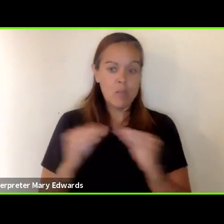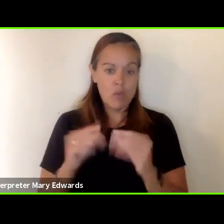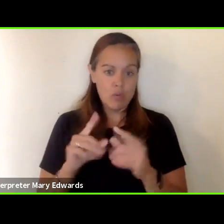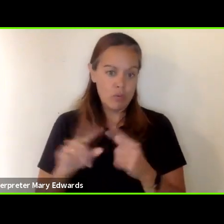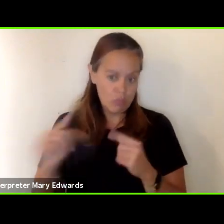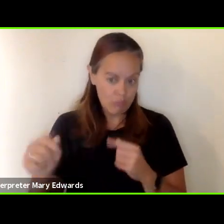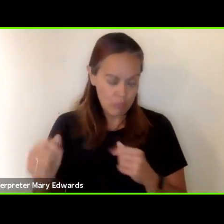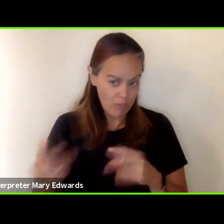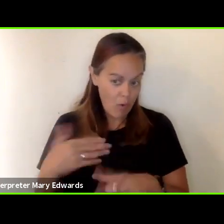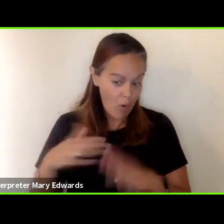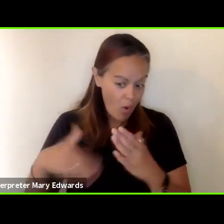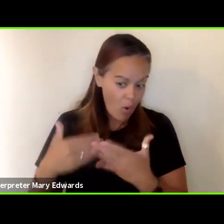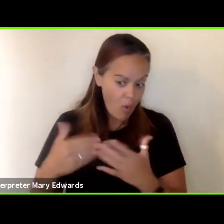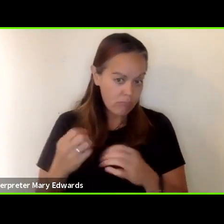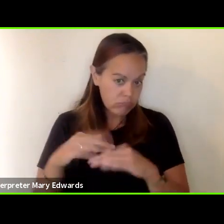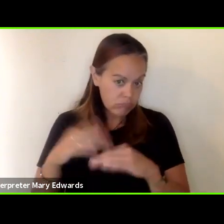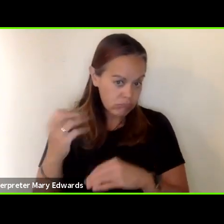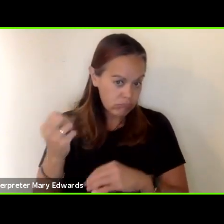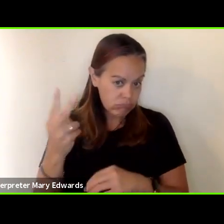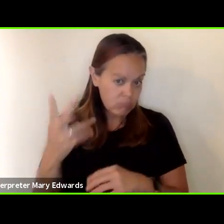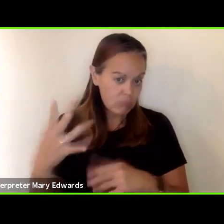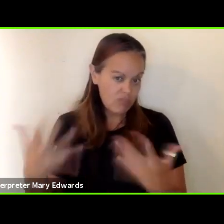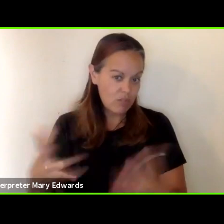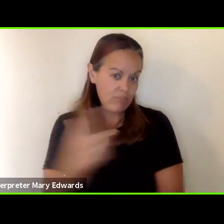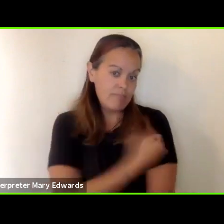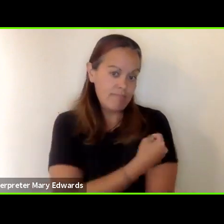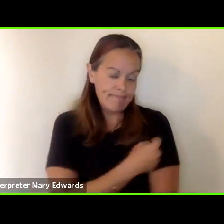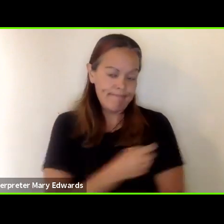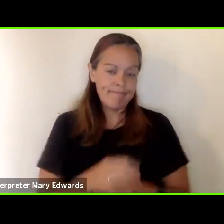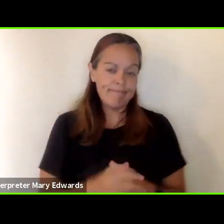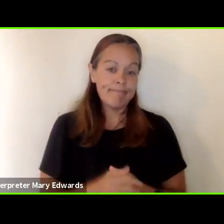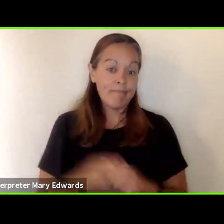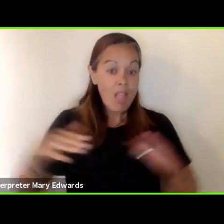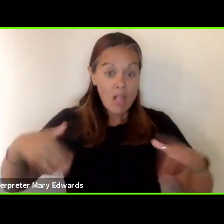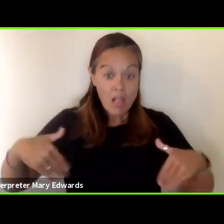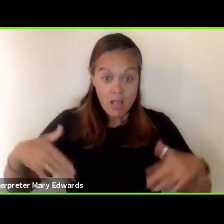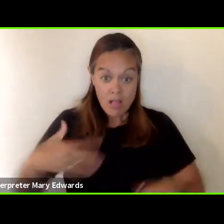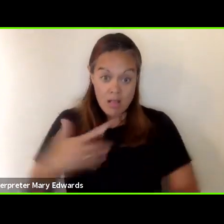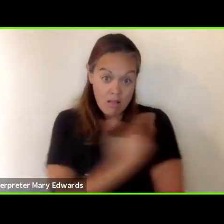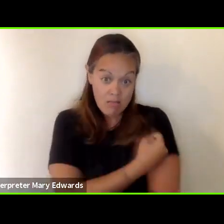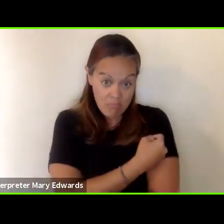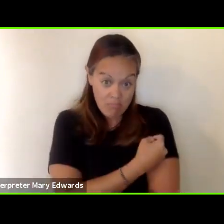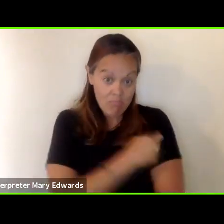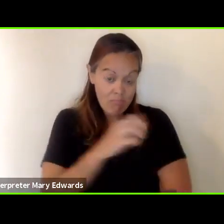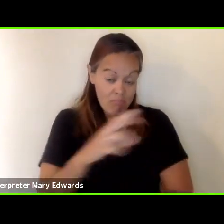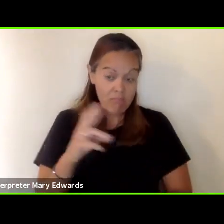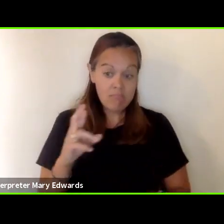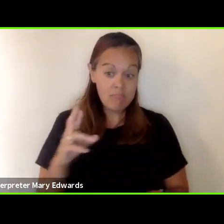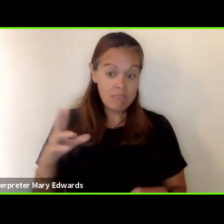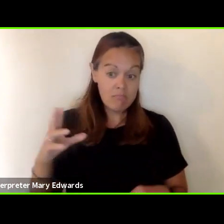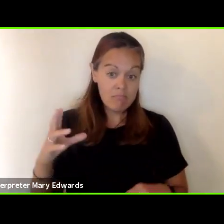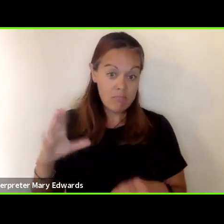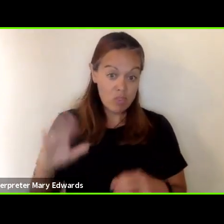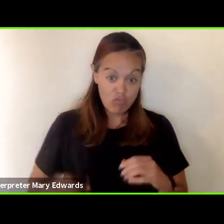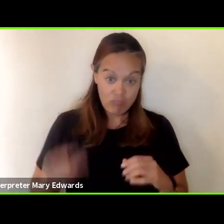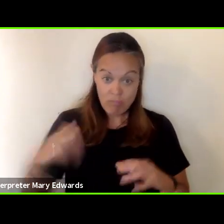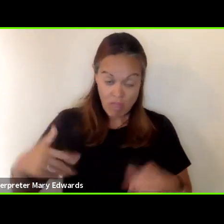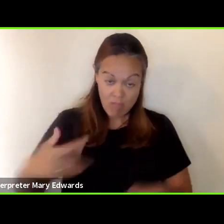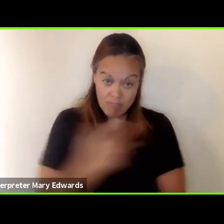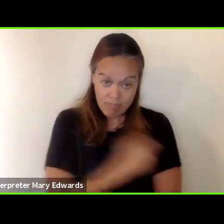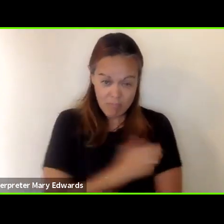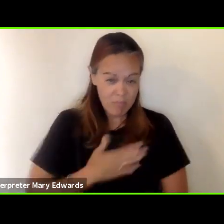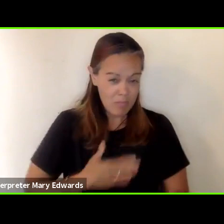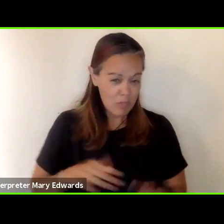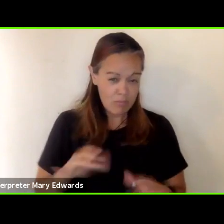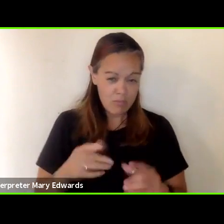students 12 and older have been vaccinated if you have not yet gotten your vaccine or have not had your child vaccinated please do so as